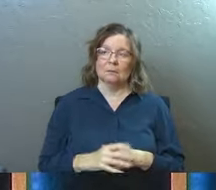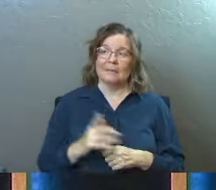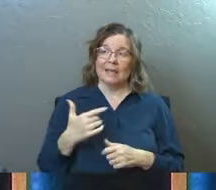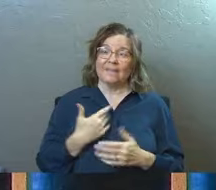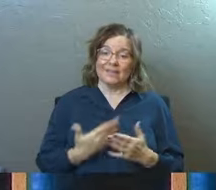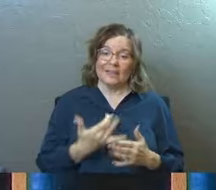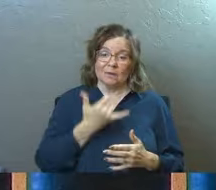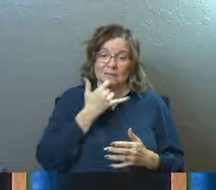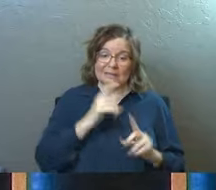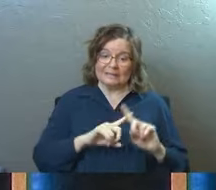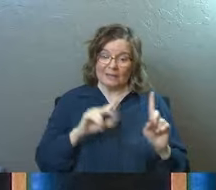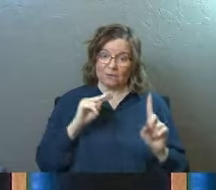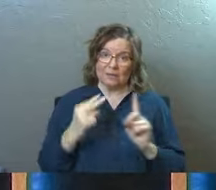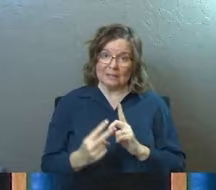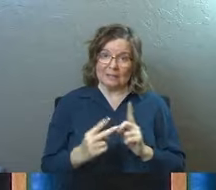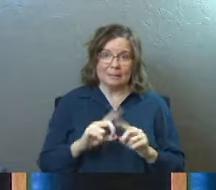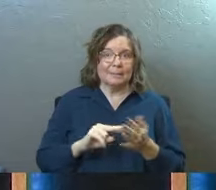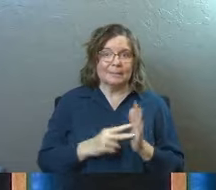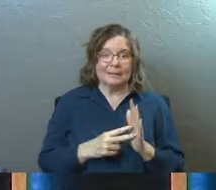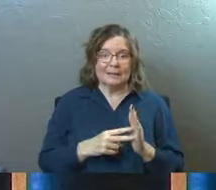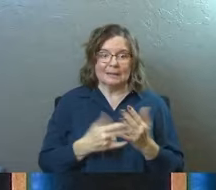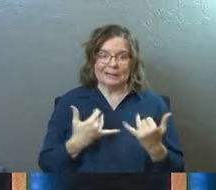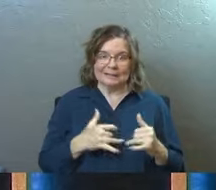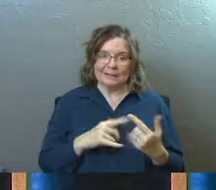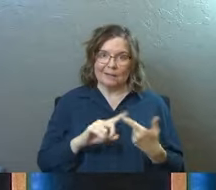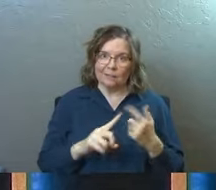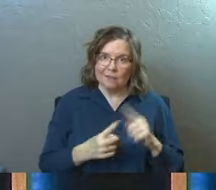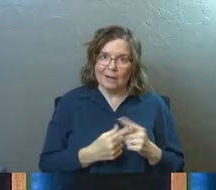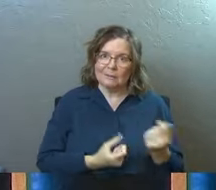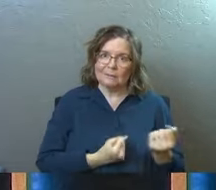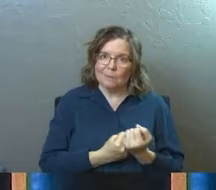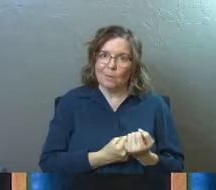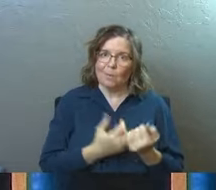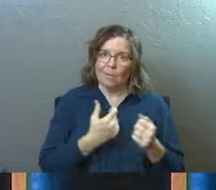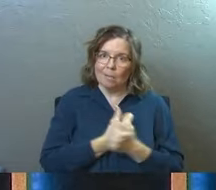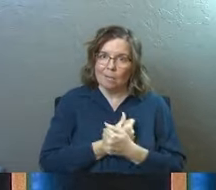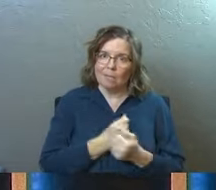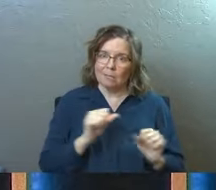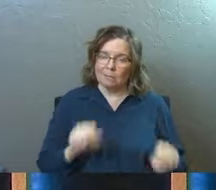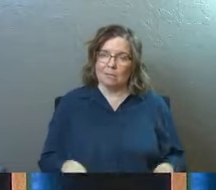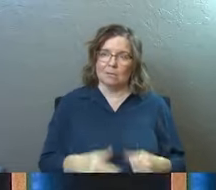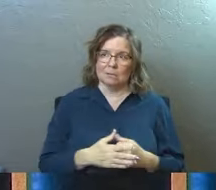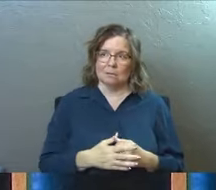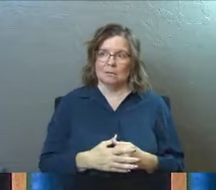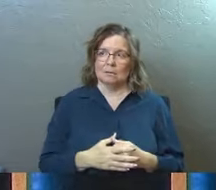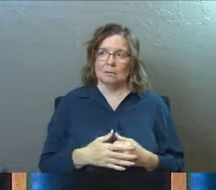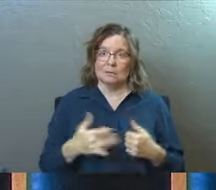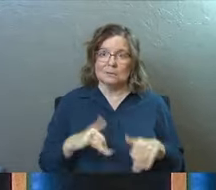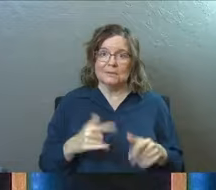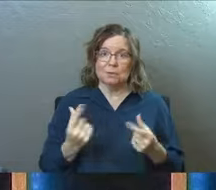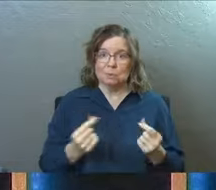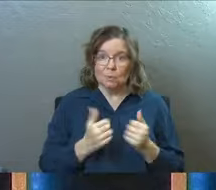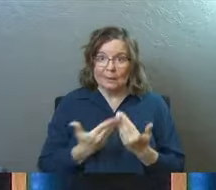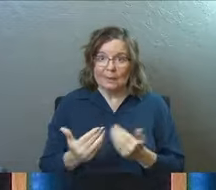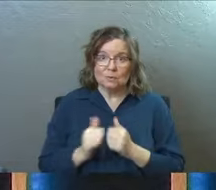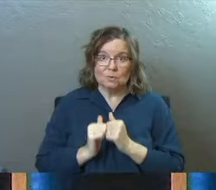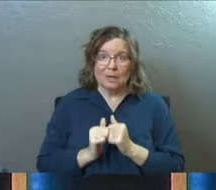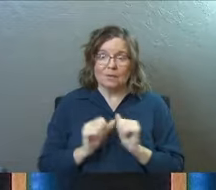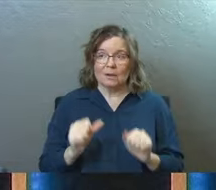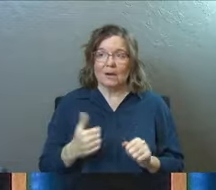They've got that thing wrong. It doesn't mean I can't be brothers and sisters with them. Okay? It doesn't mean we can't do things together.